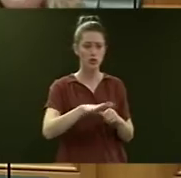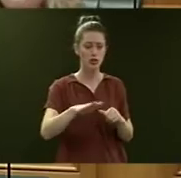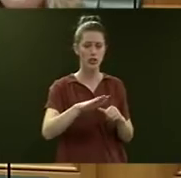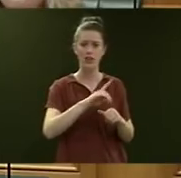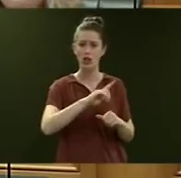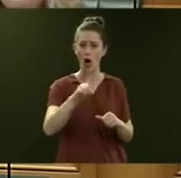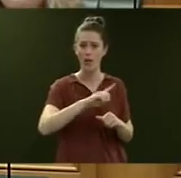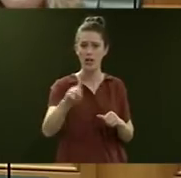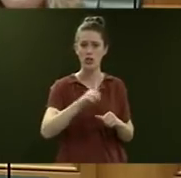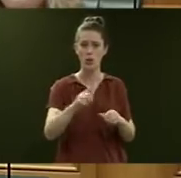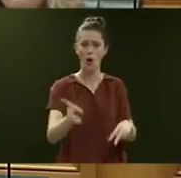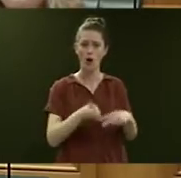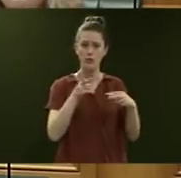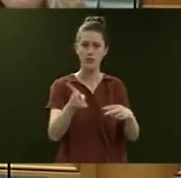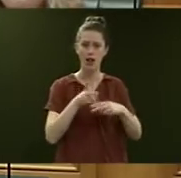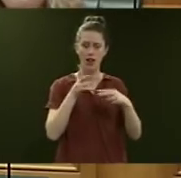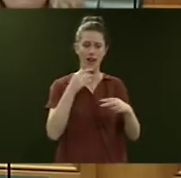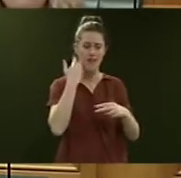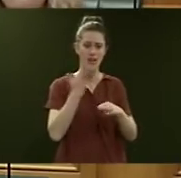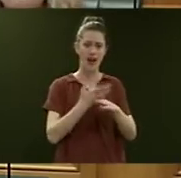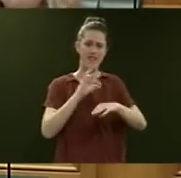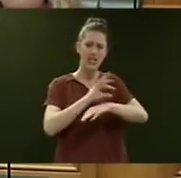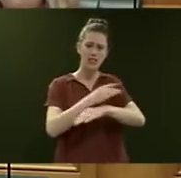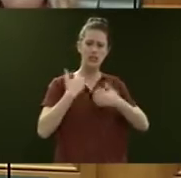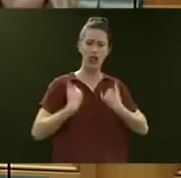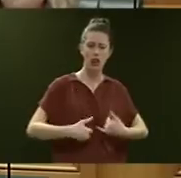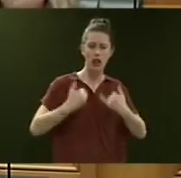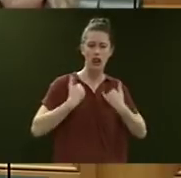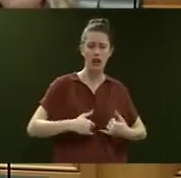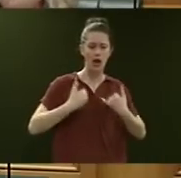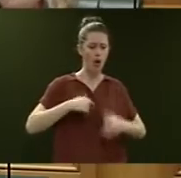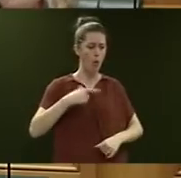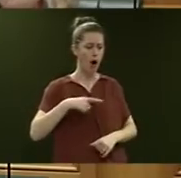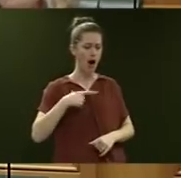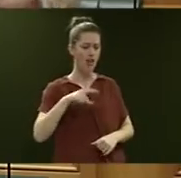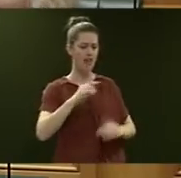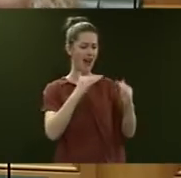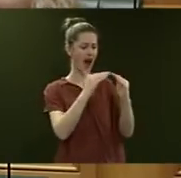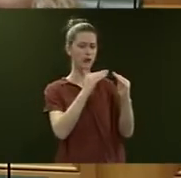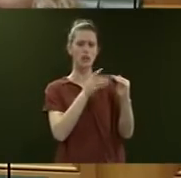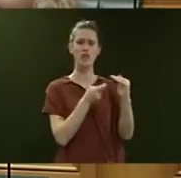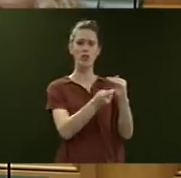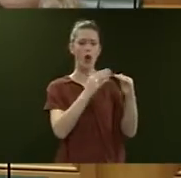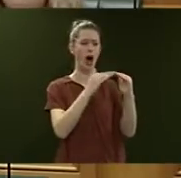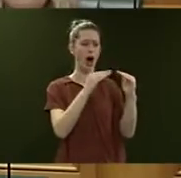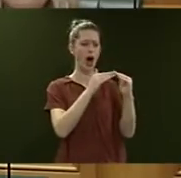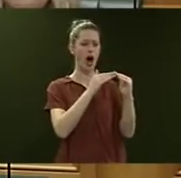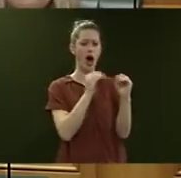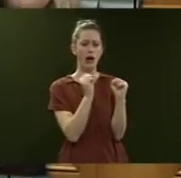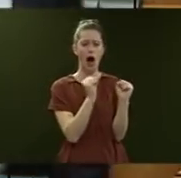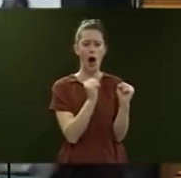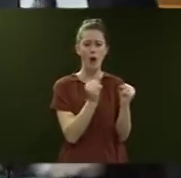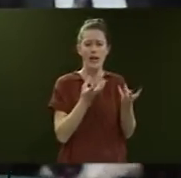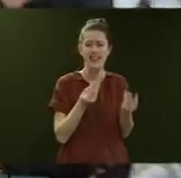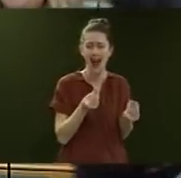hospital every year with infectious diseases, mostly because they're living in rental properties that are cold